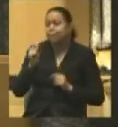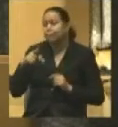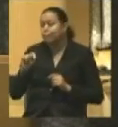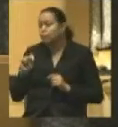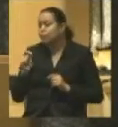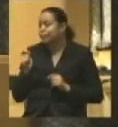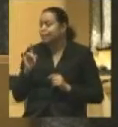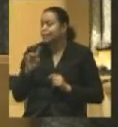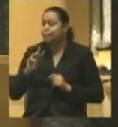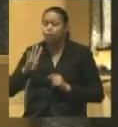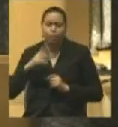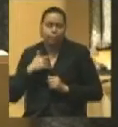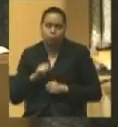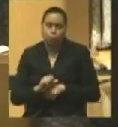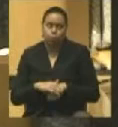I'm still working.